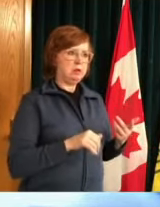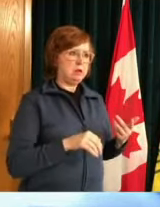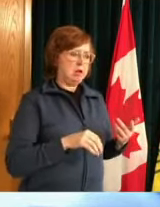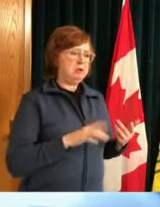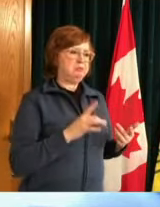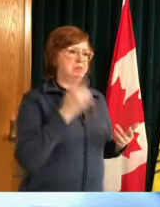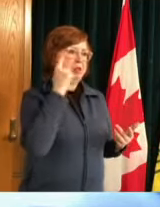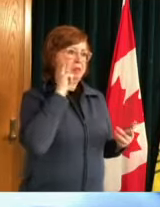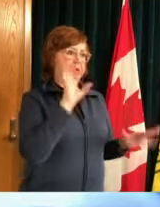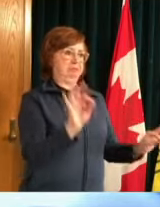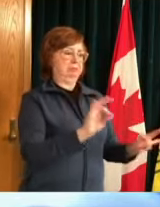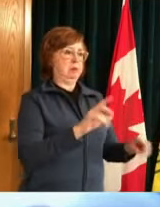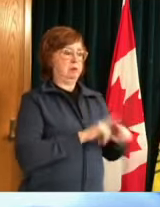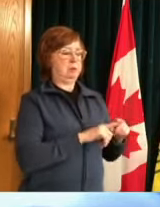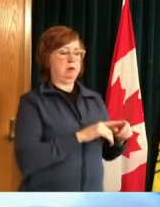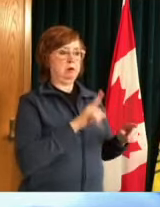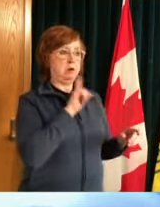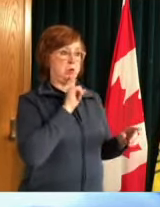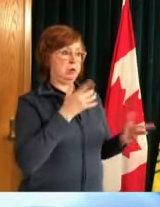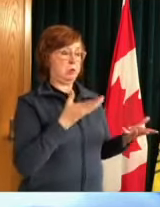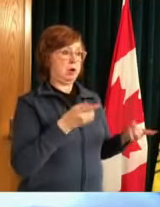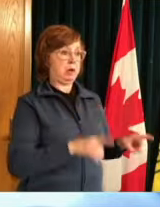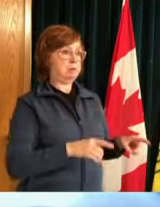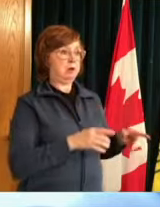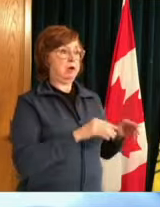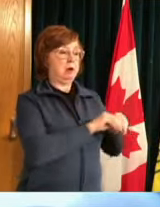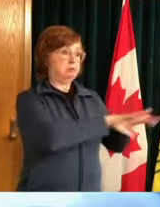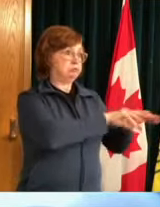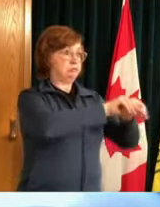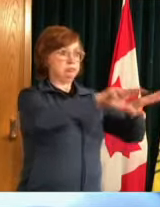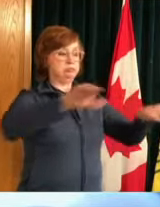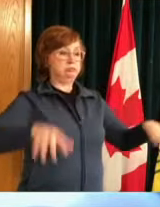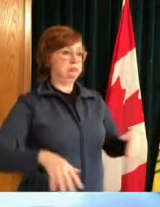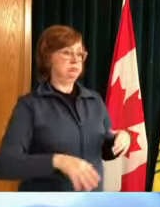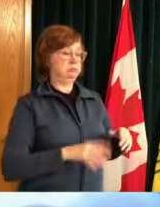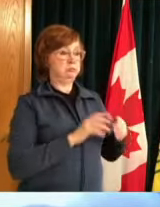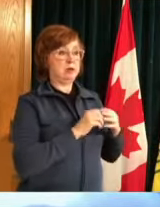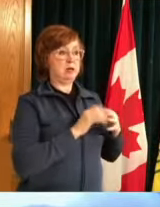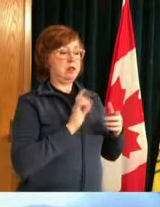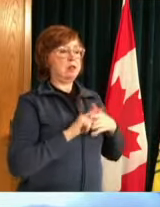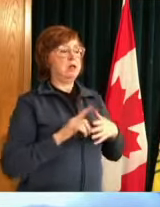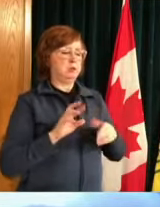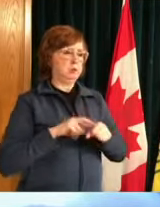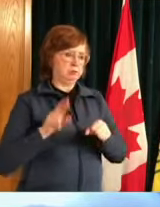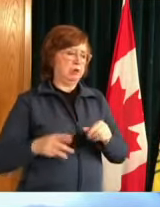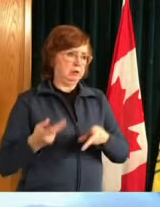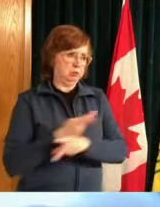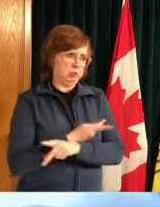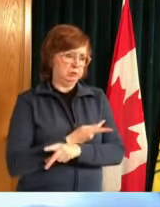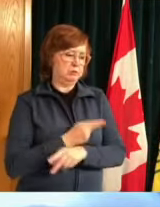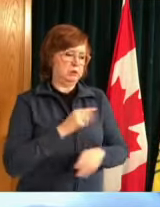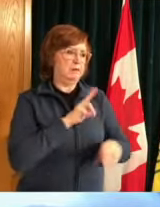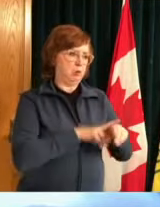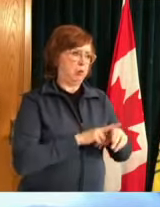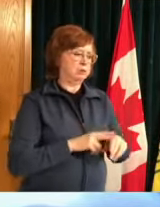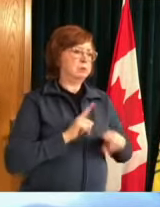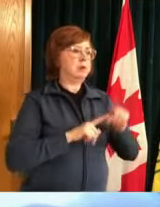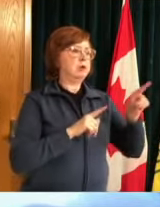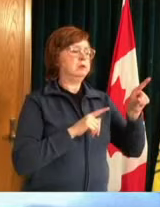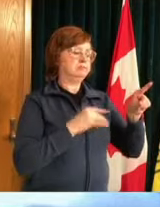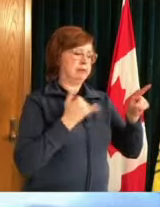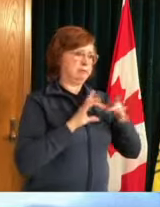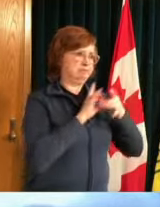in saskatchewan and in saskatoon that is also critical the you know we can't have gatherings any gatherings inside households